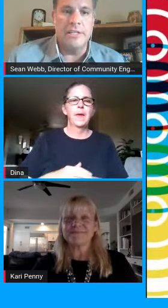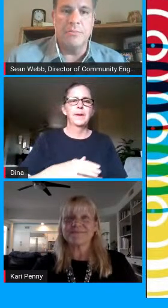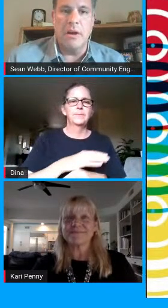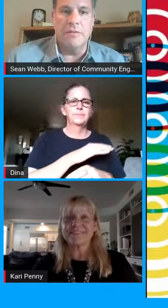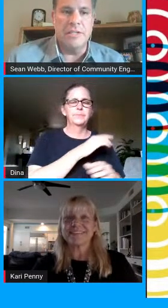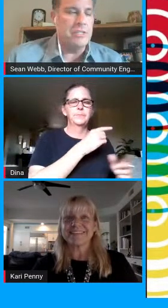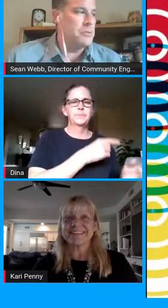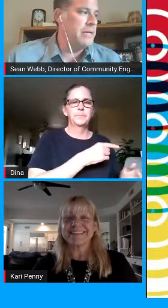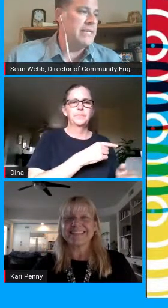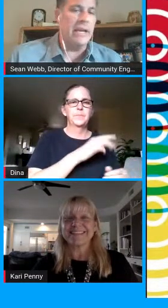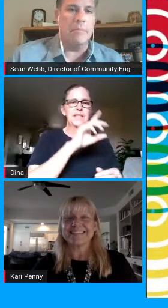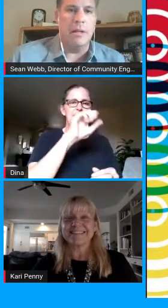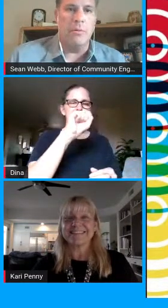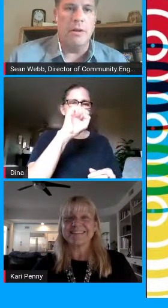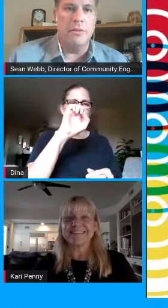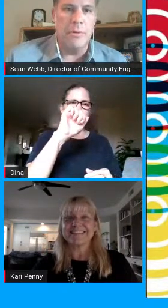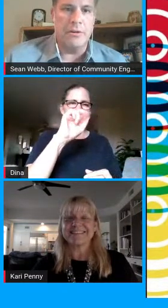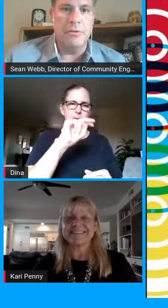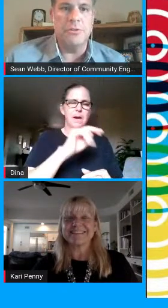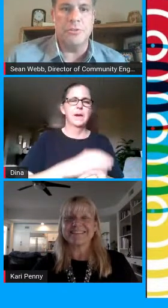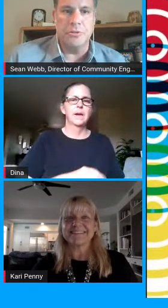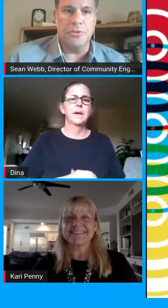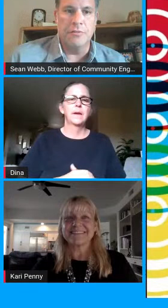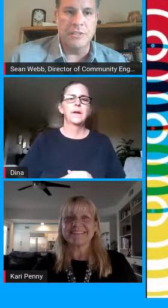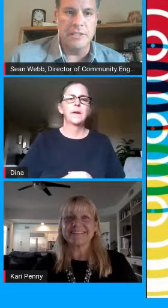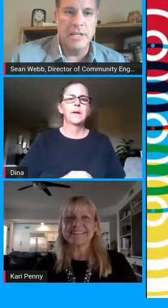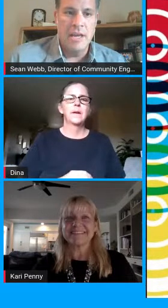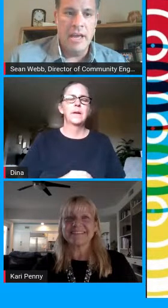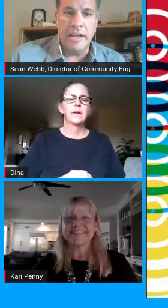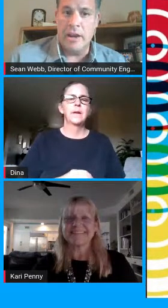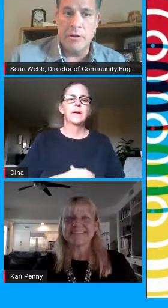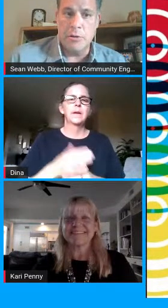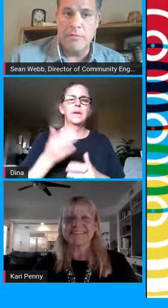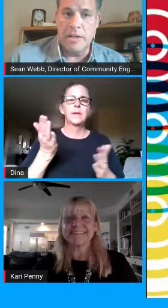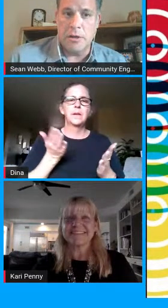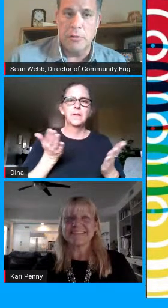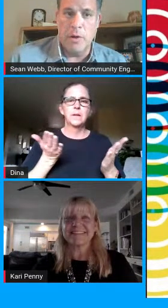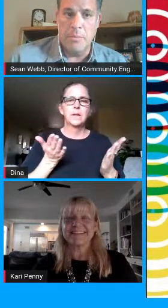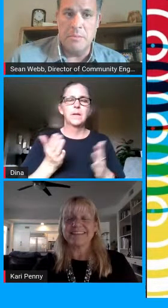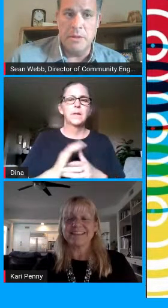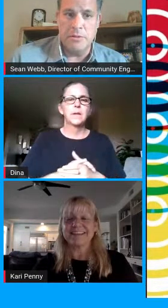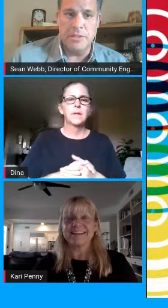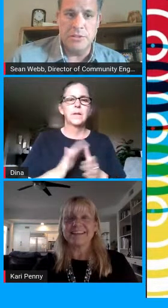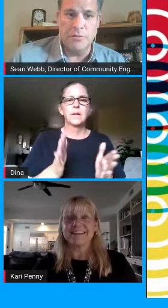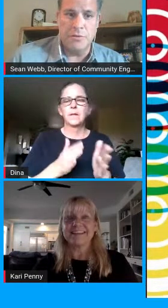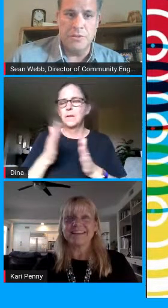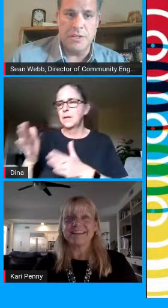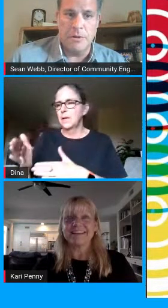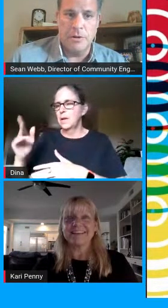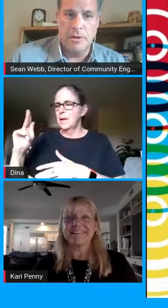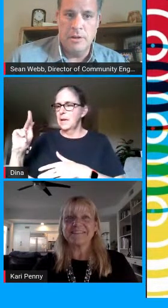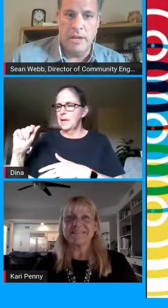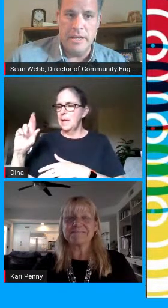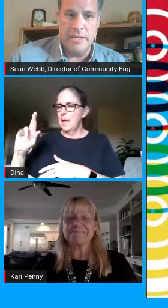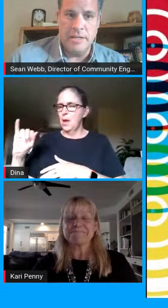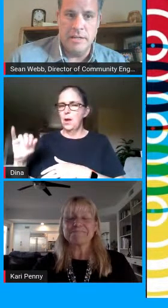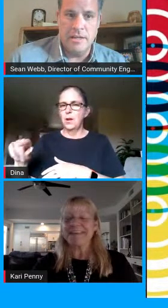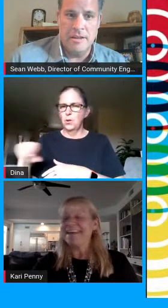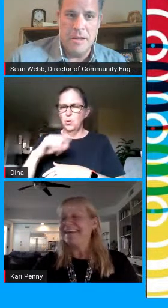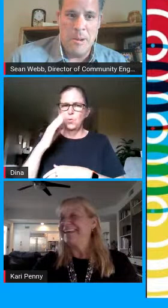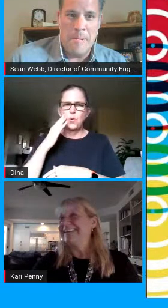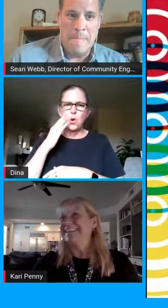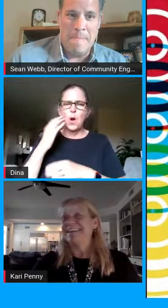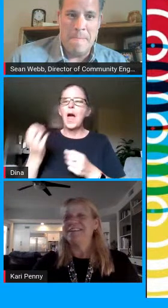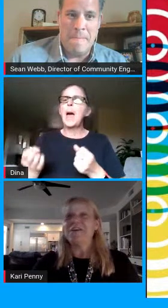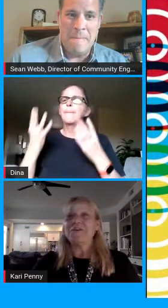episodes of classroom conversations we had dan capello on the director of nutritional services and carrie do you have any clue how many meals they served during the summer any idea